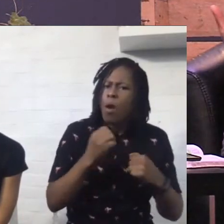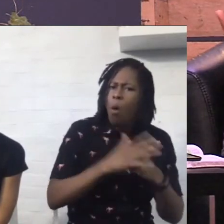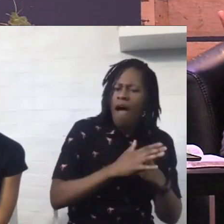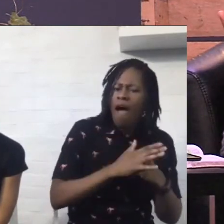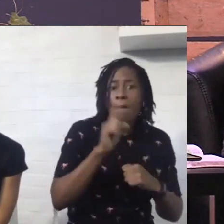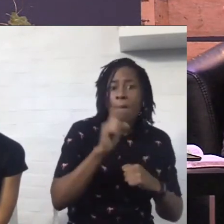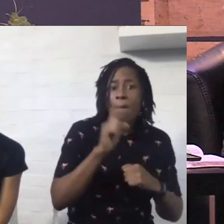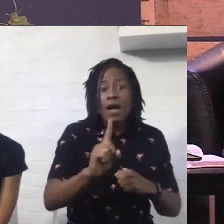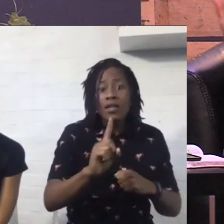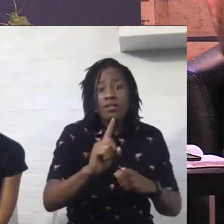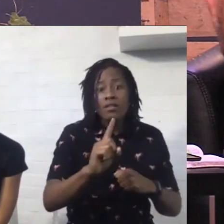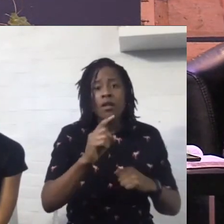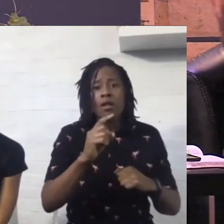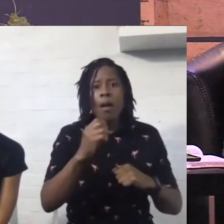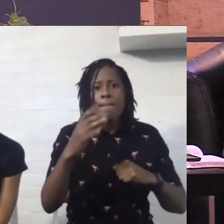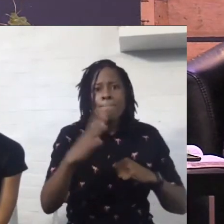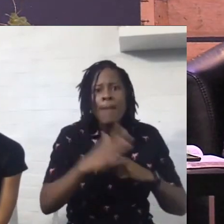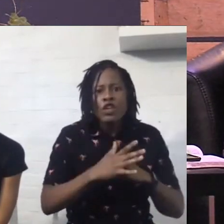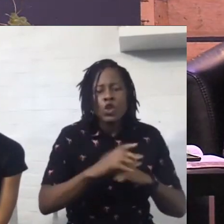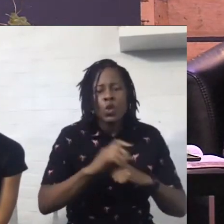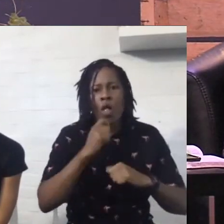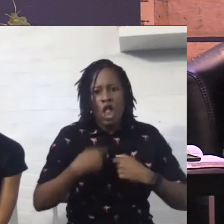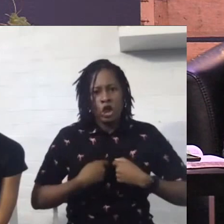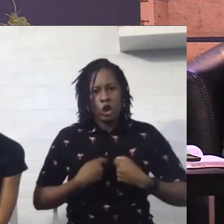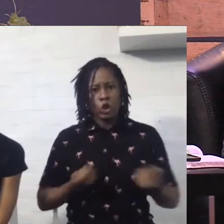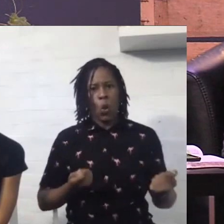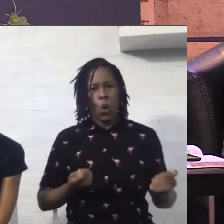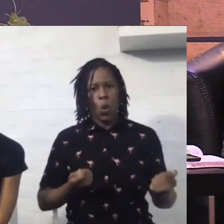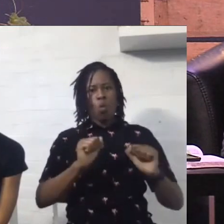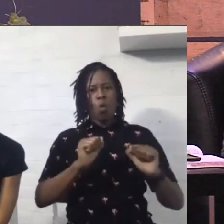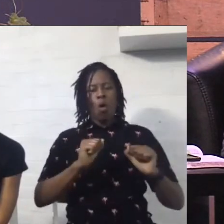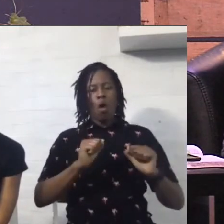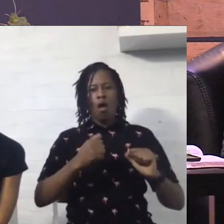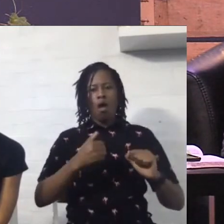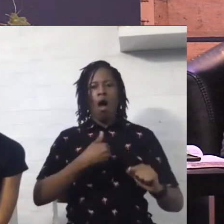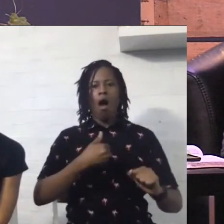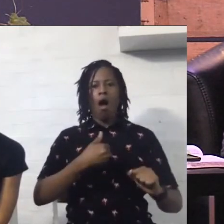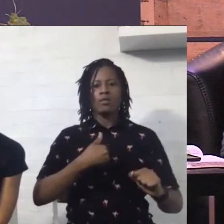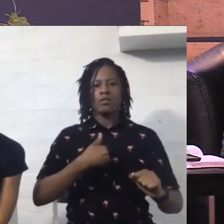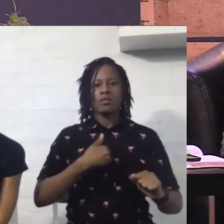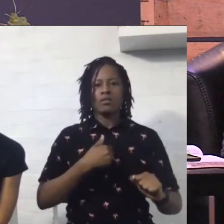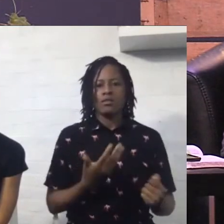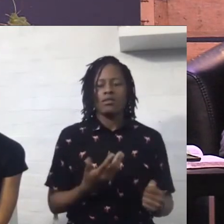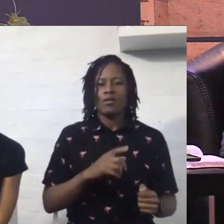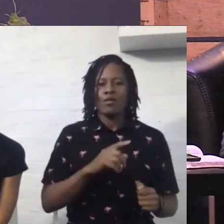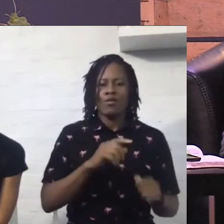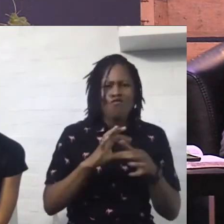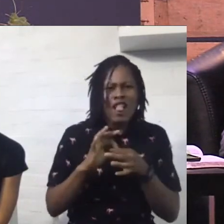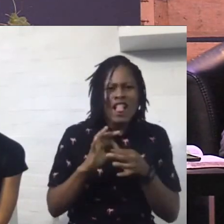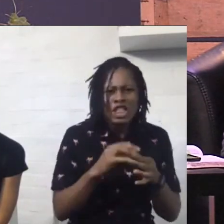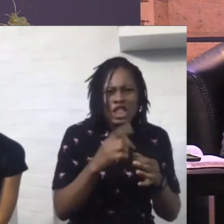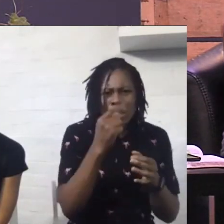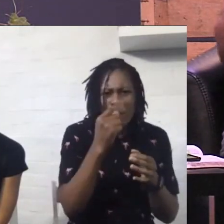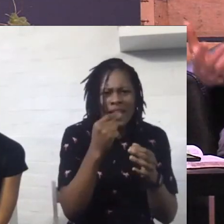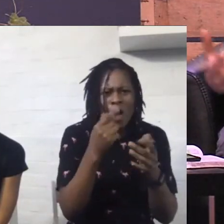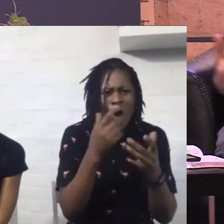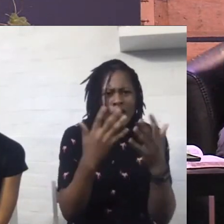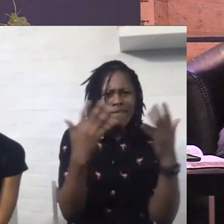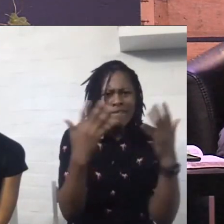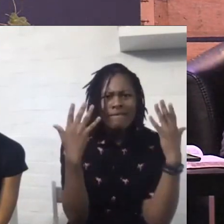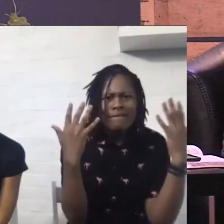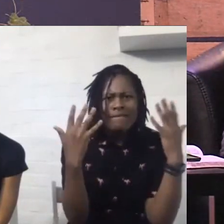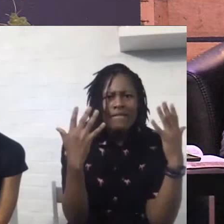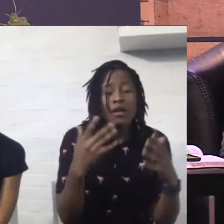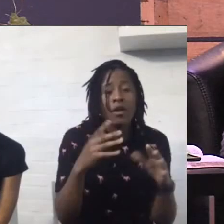heart because you're in an intense relationship. We've been married 34 years now. I'm more in love with my